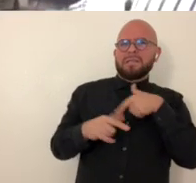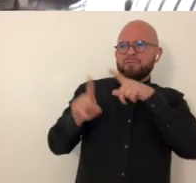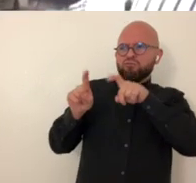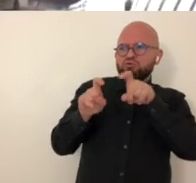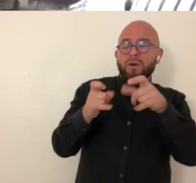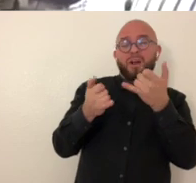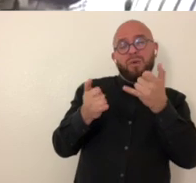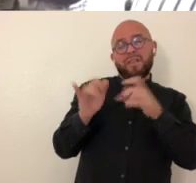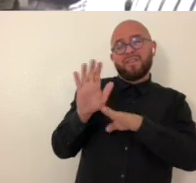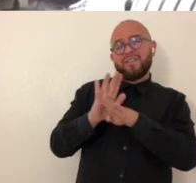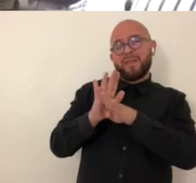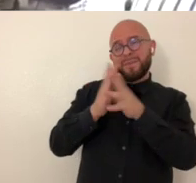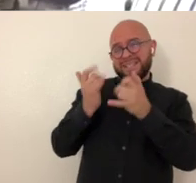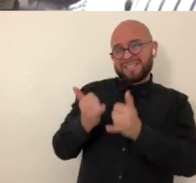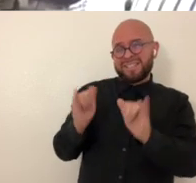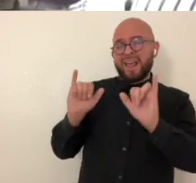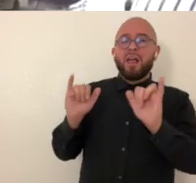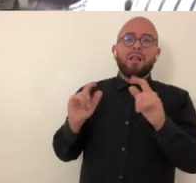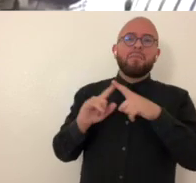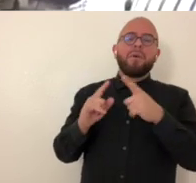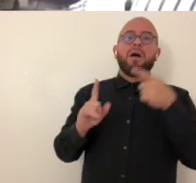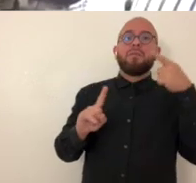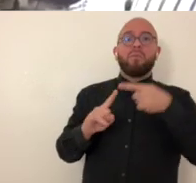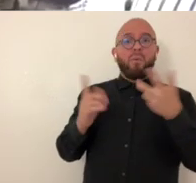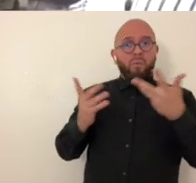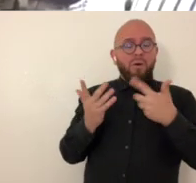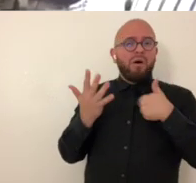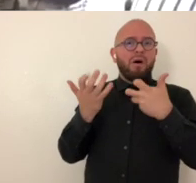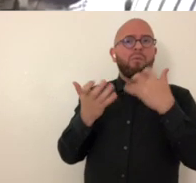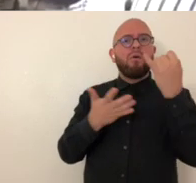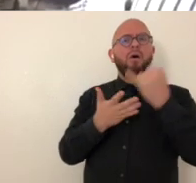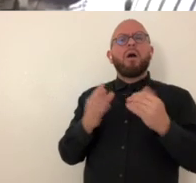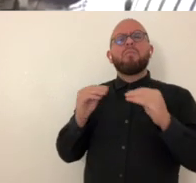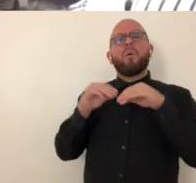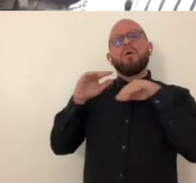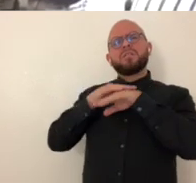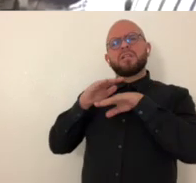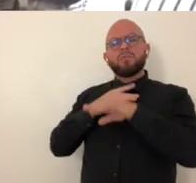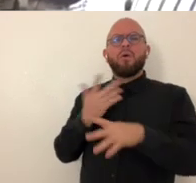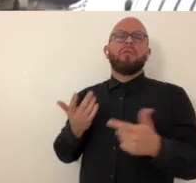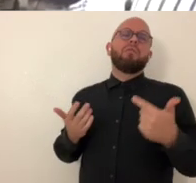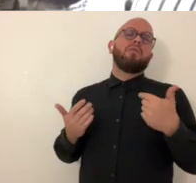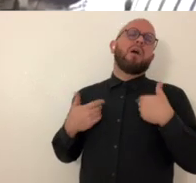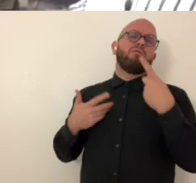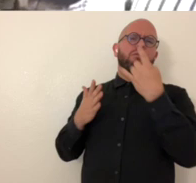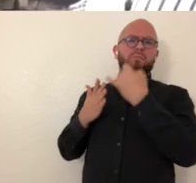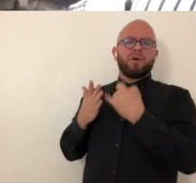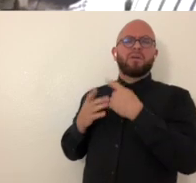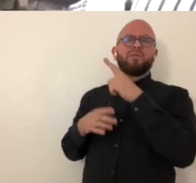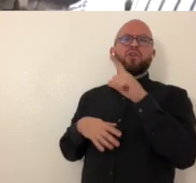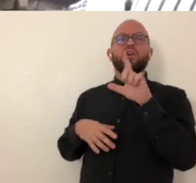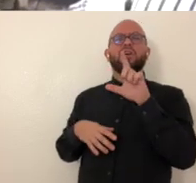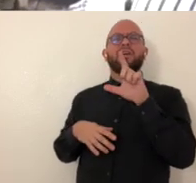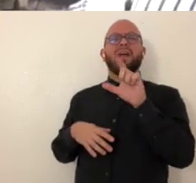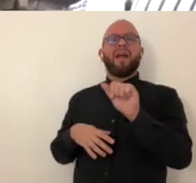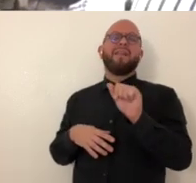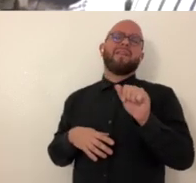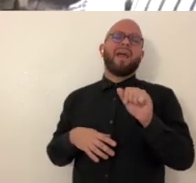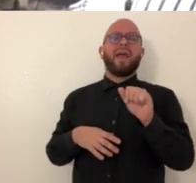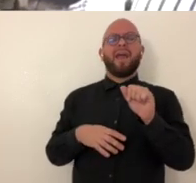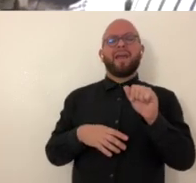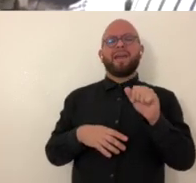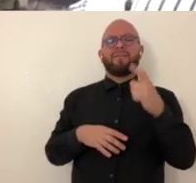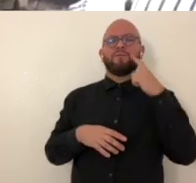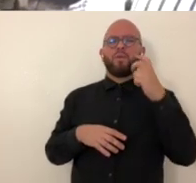i've had several concepts i've tested out that are in development um that have tried to make art more accessible um i have a